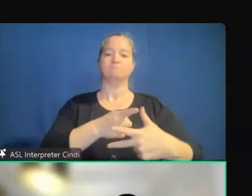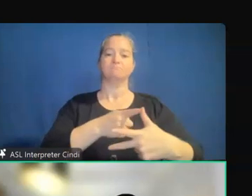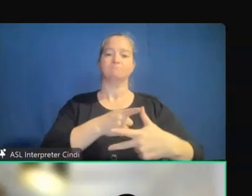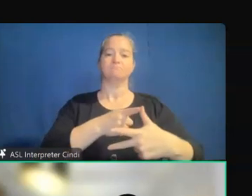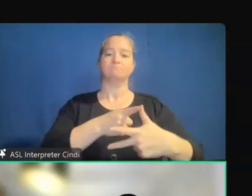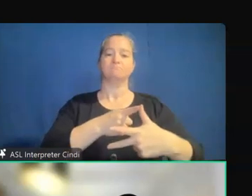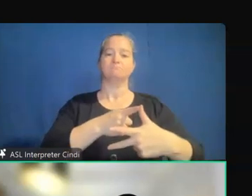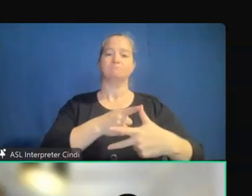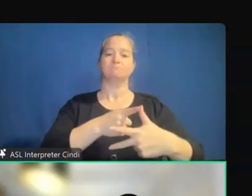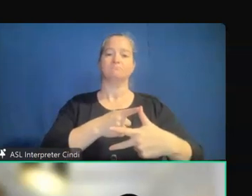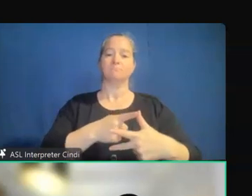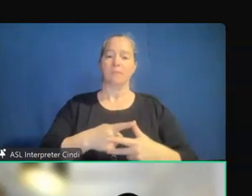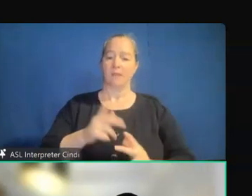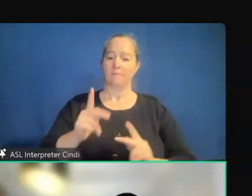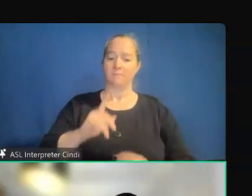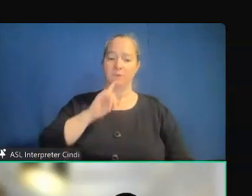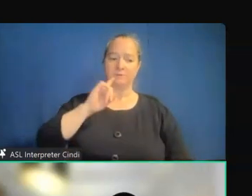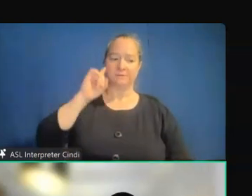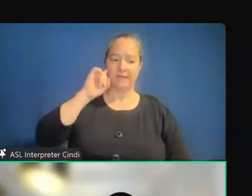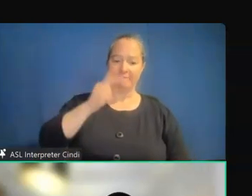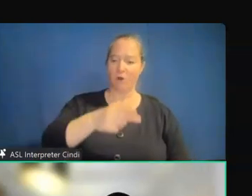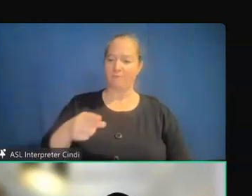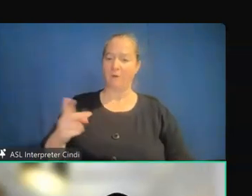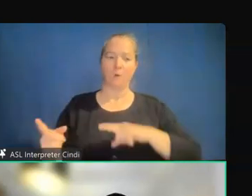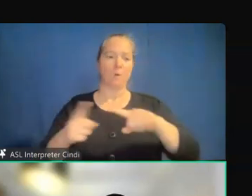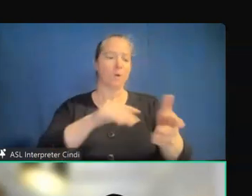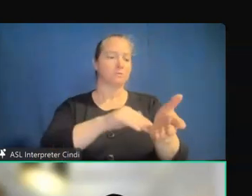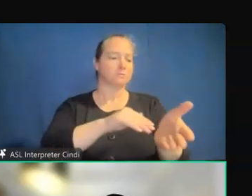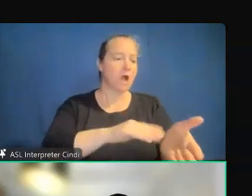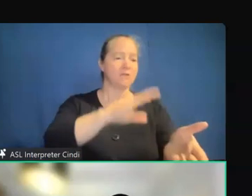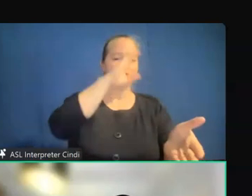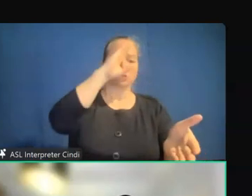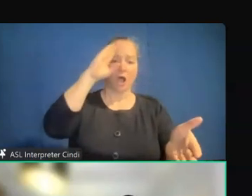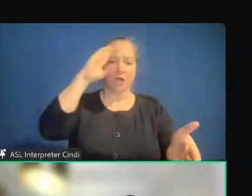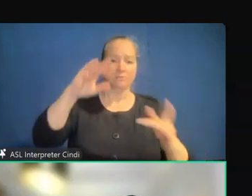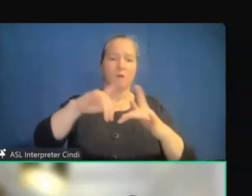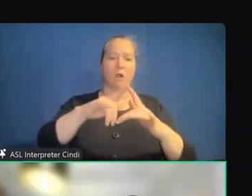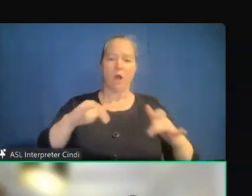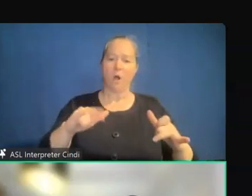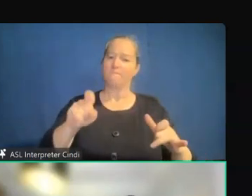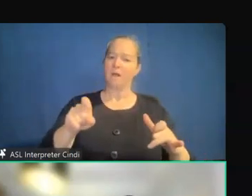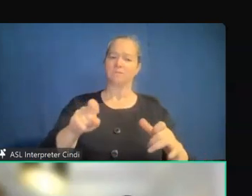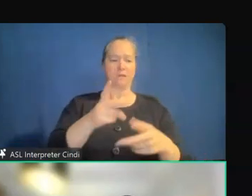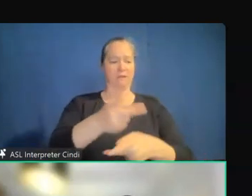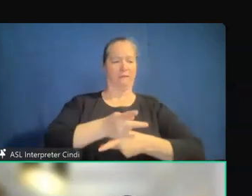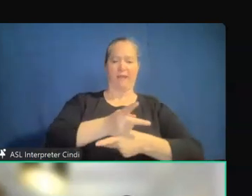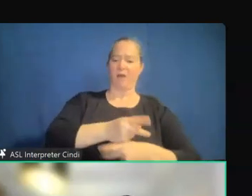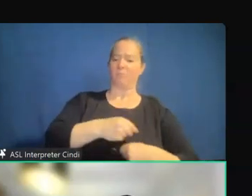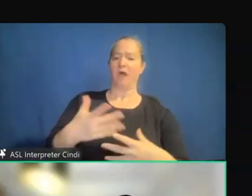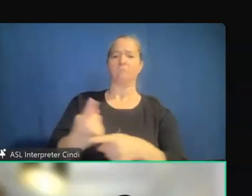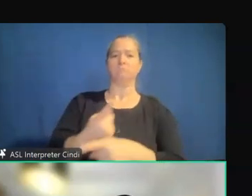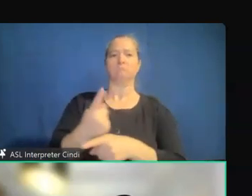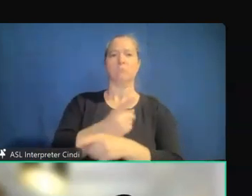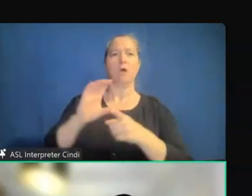of culturally appropriate care care for individuals who are deaf or hard of hearing. And we also